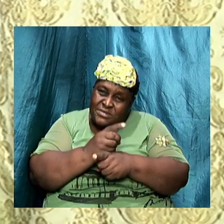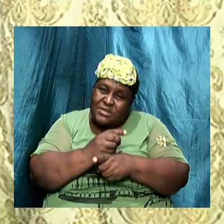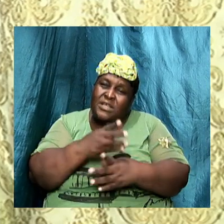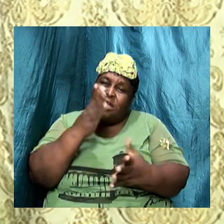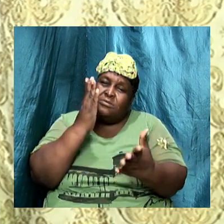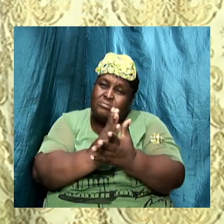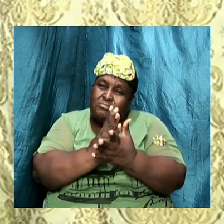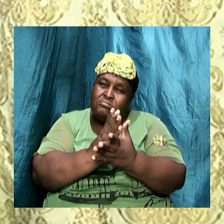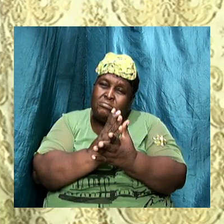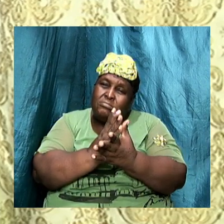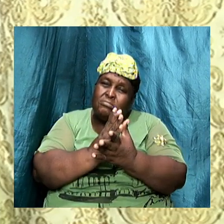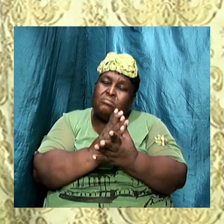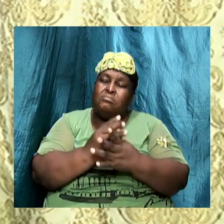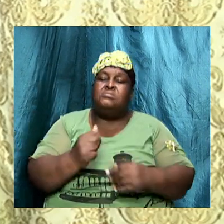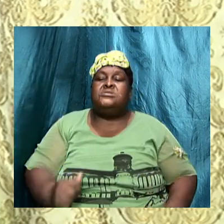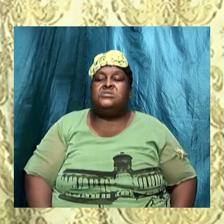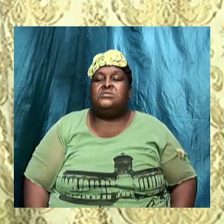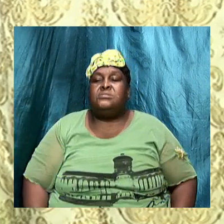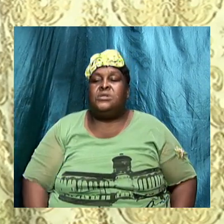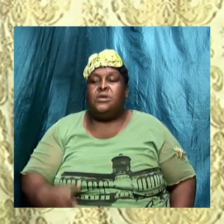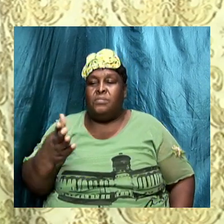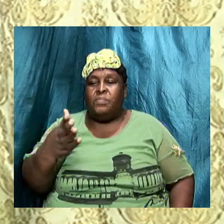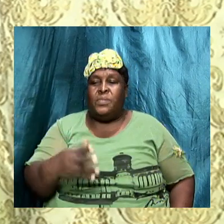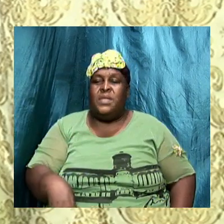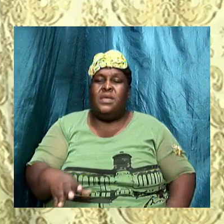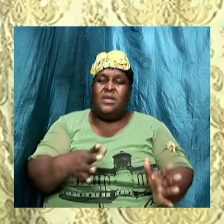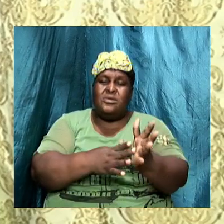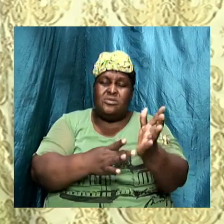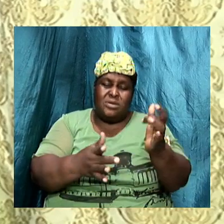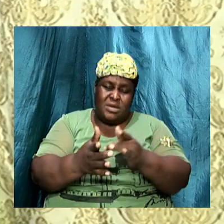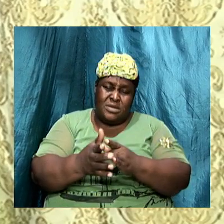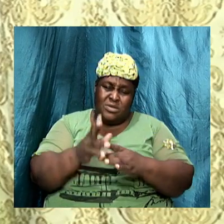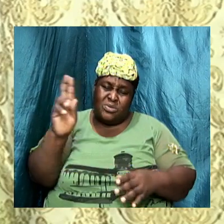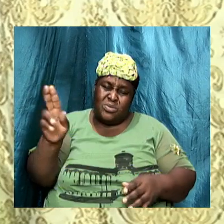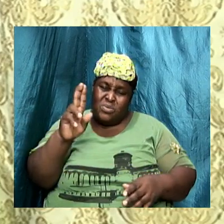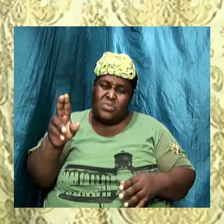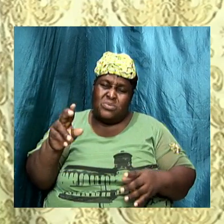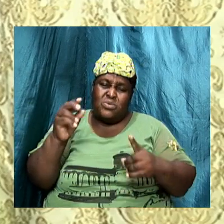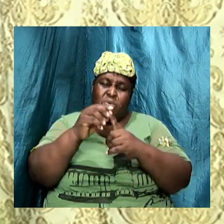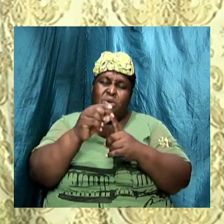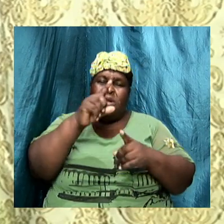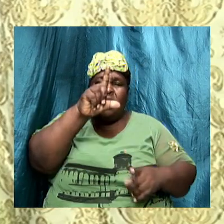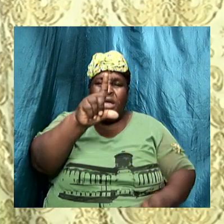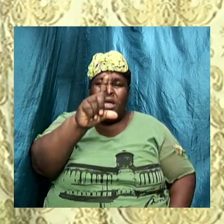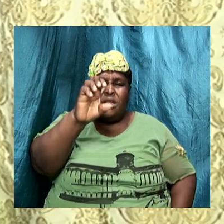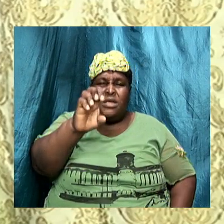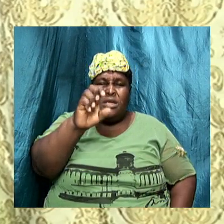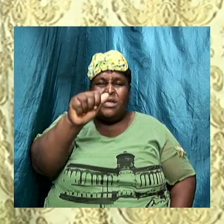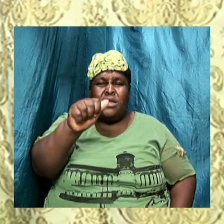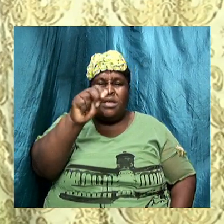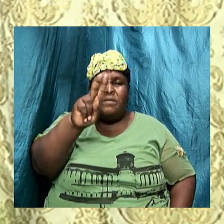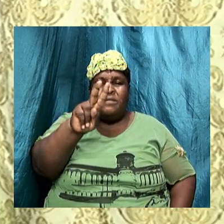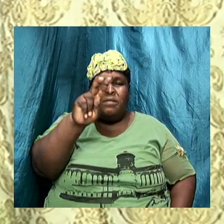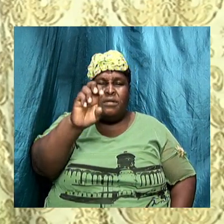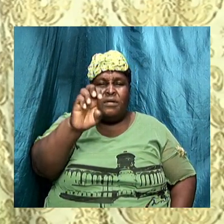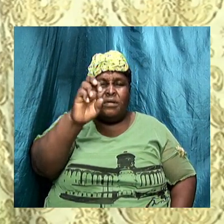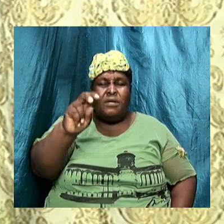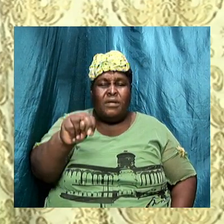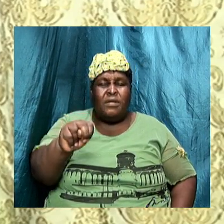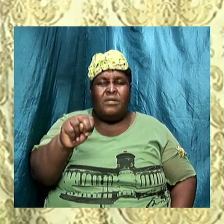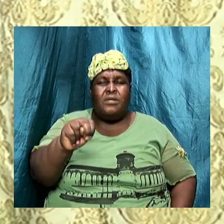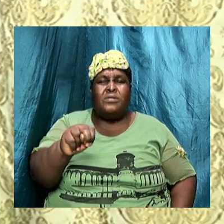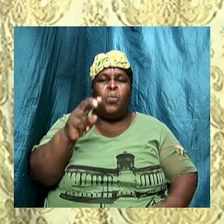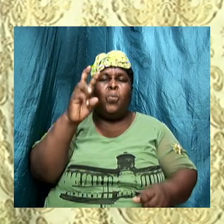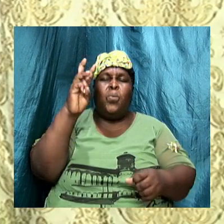the fact that Jesus used the word leaving to warn his disciples beware of the